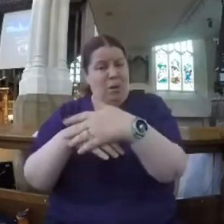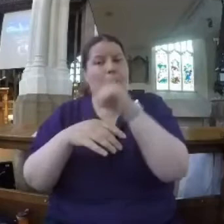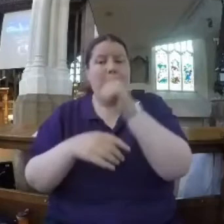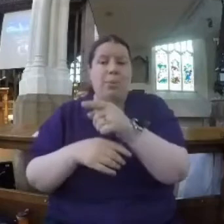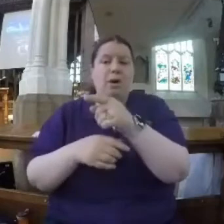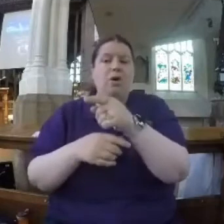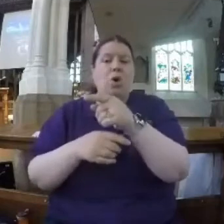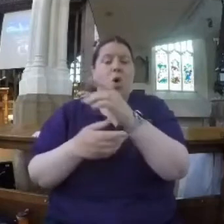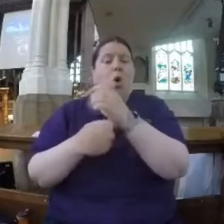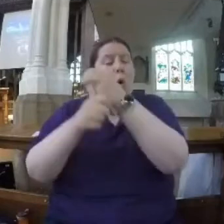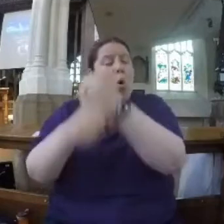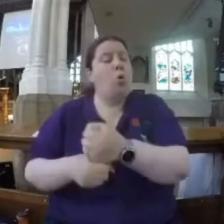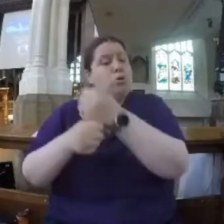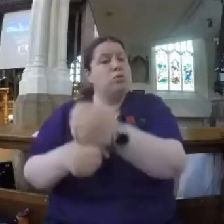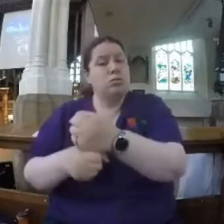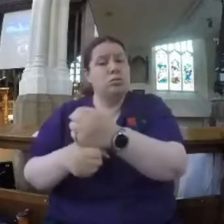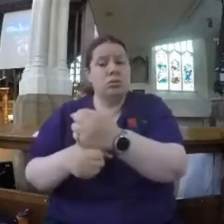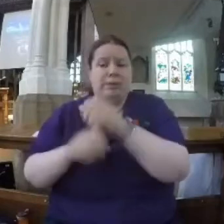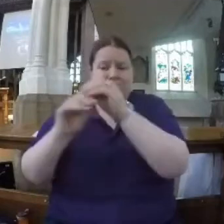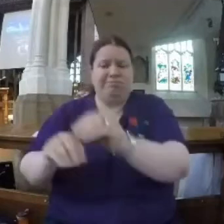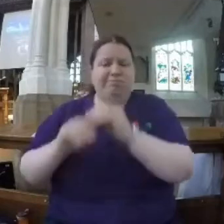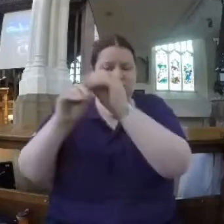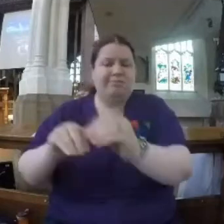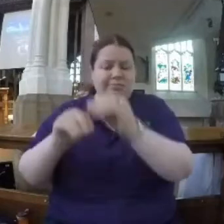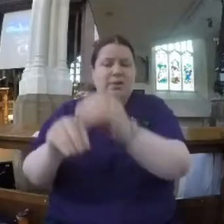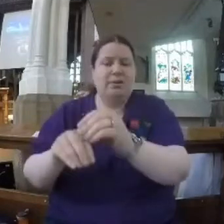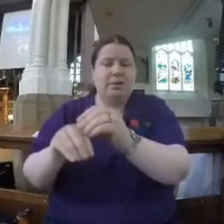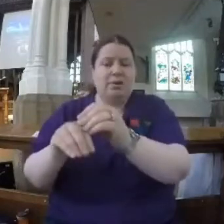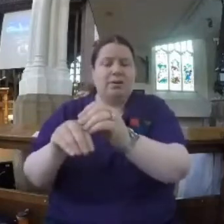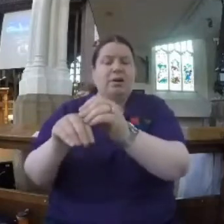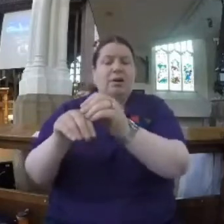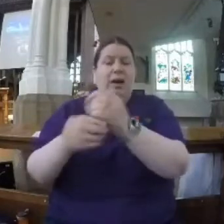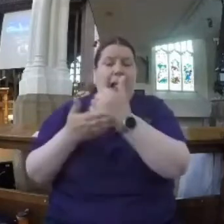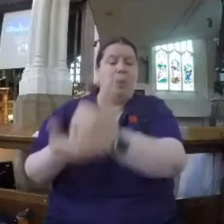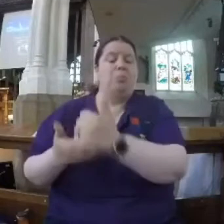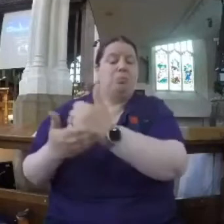power under control. It's almost a bit like that poem, If, from Rudyard Kipling.